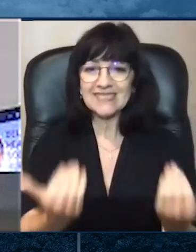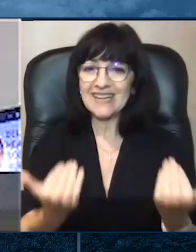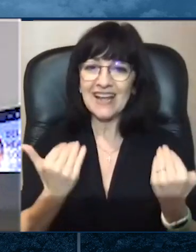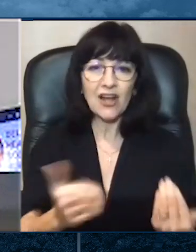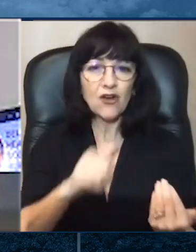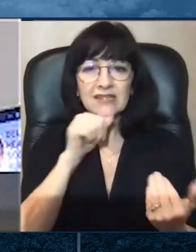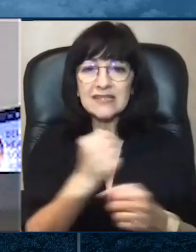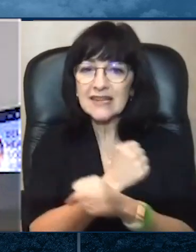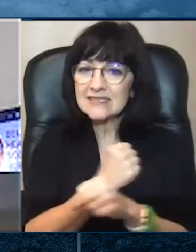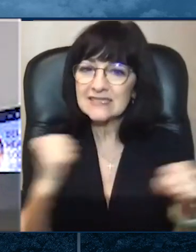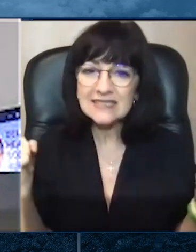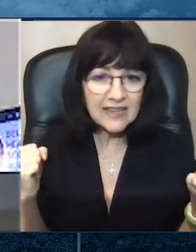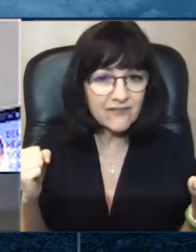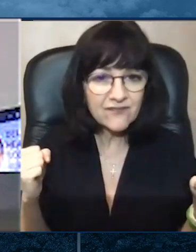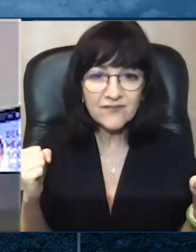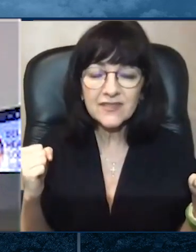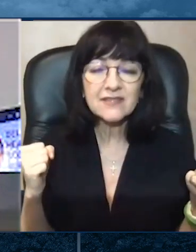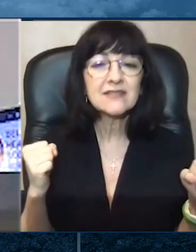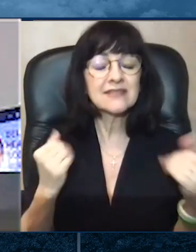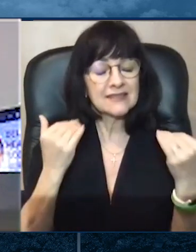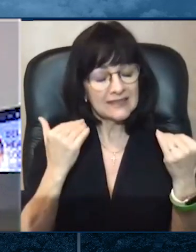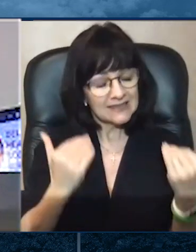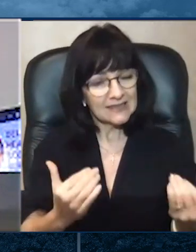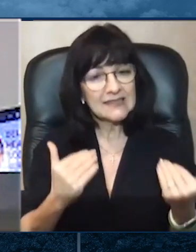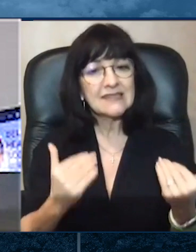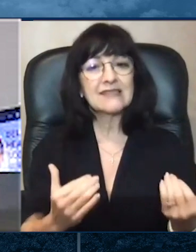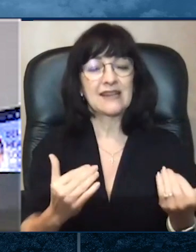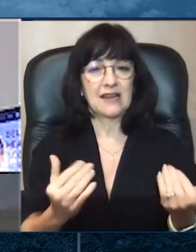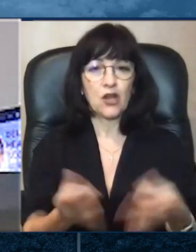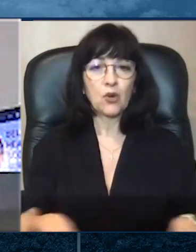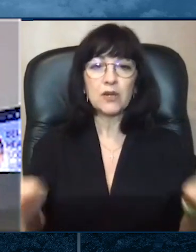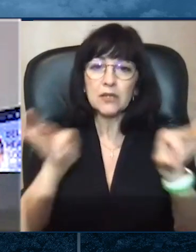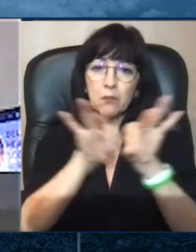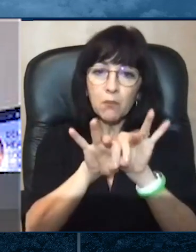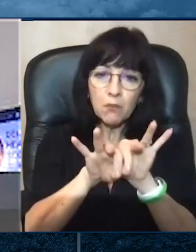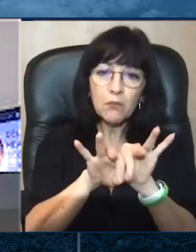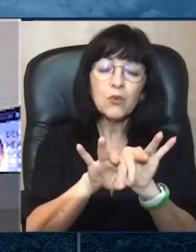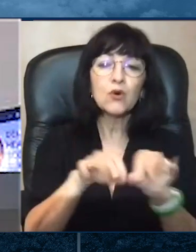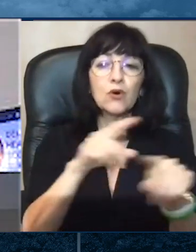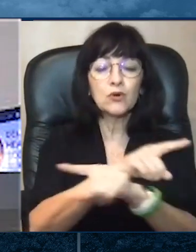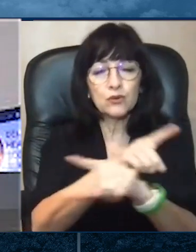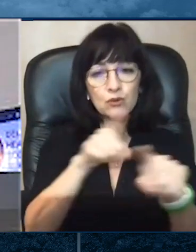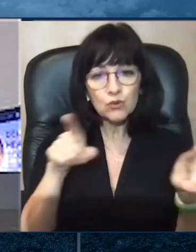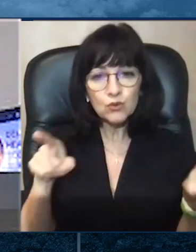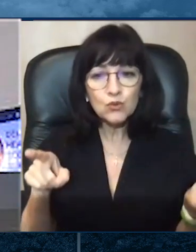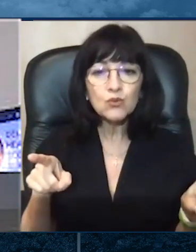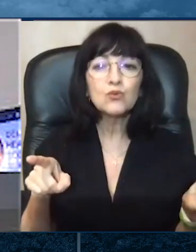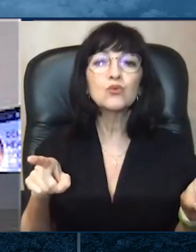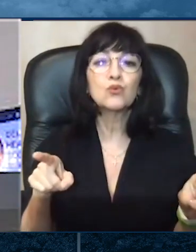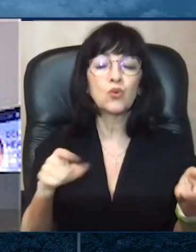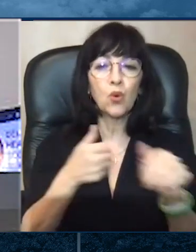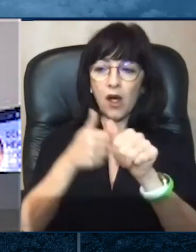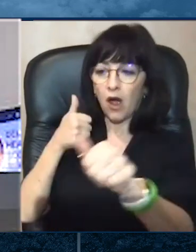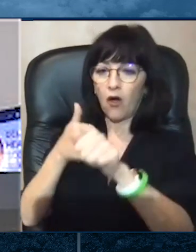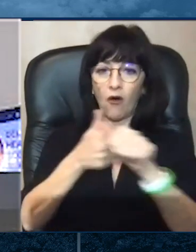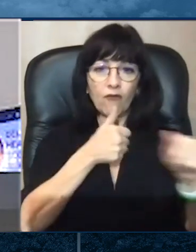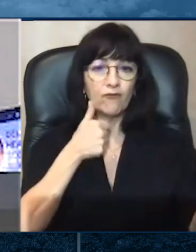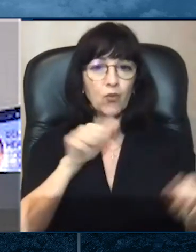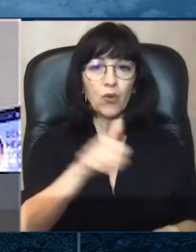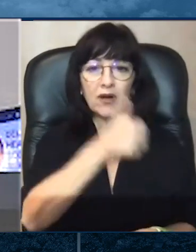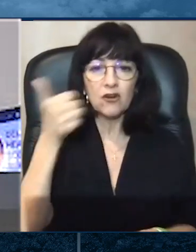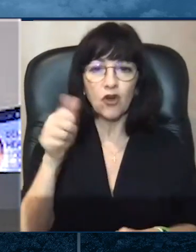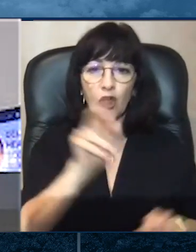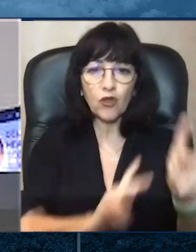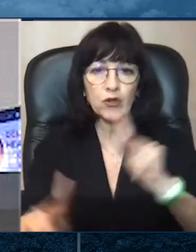persona y haciendo lo que queremos para apoyar a todas las personas en nuestra comunidad.